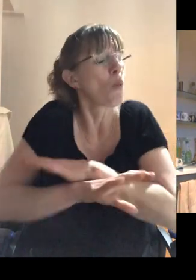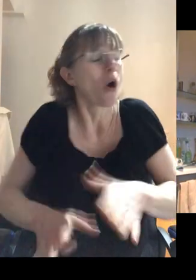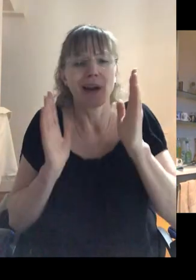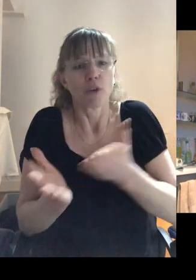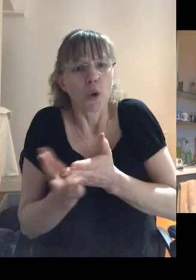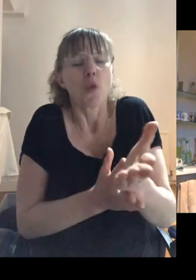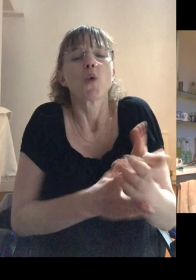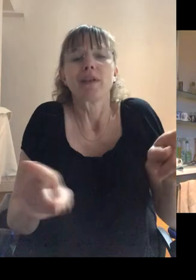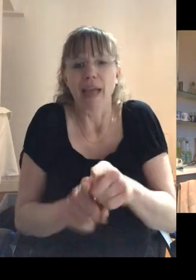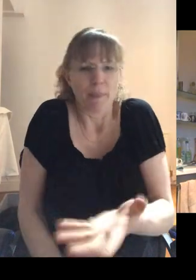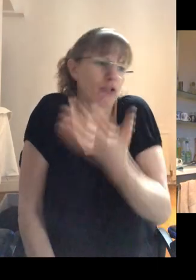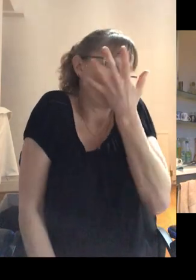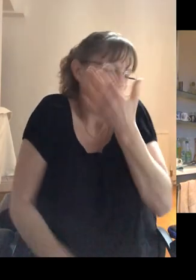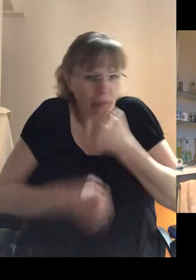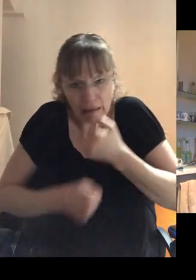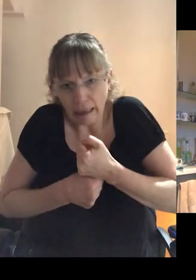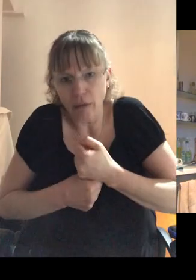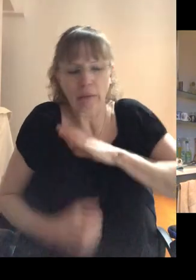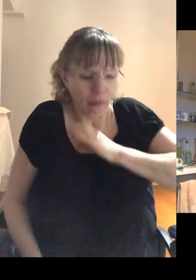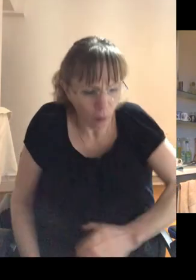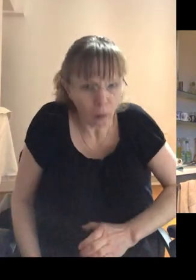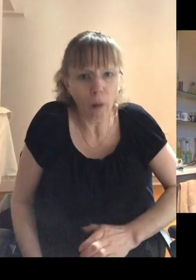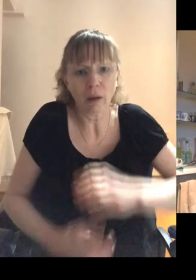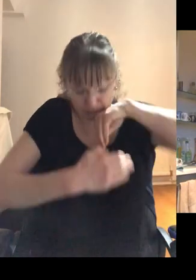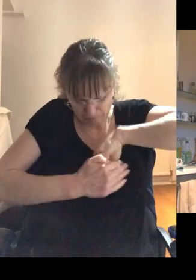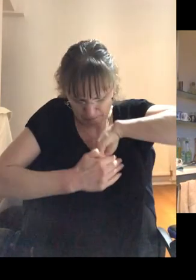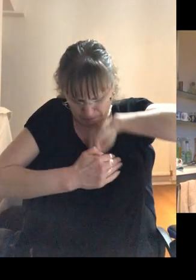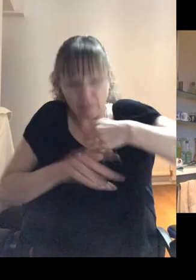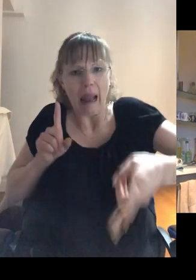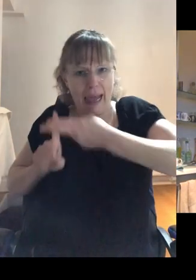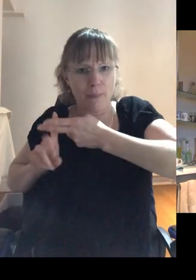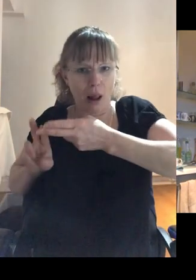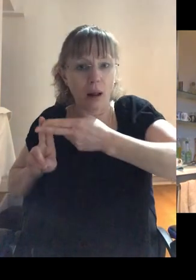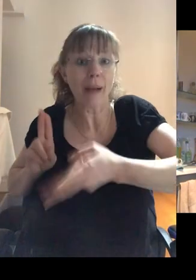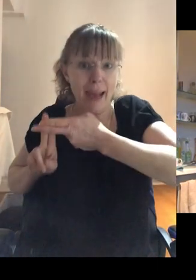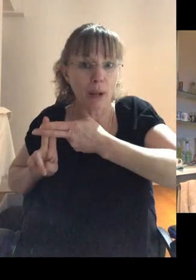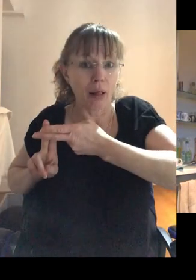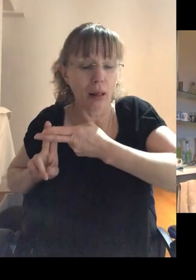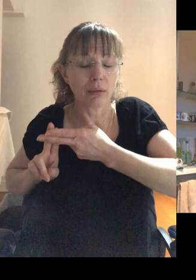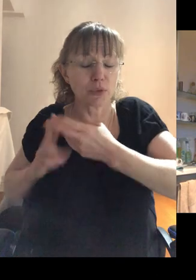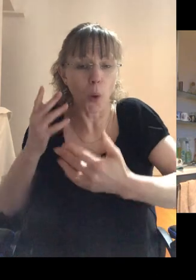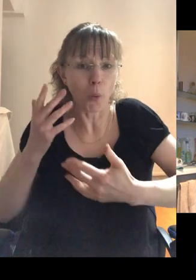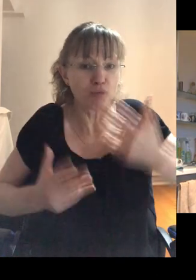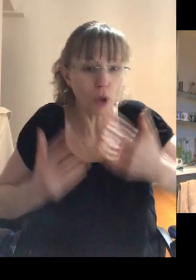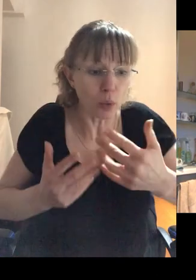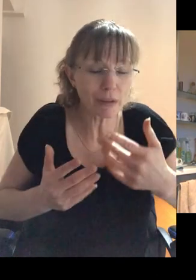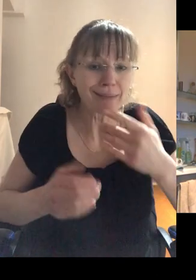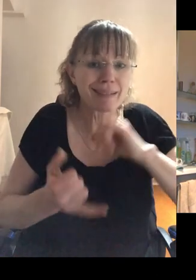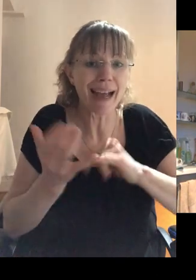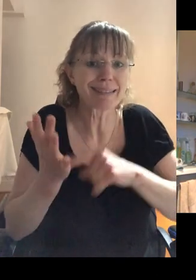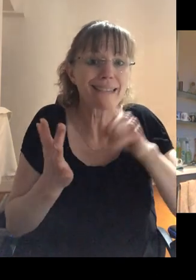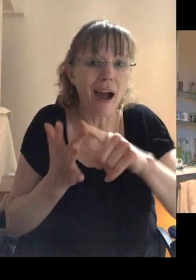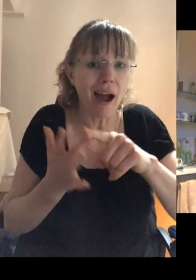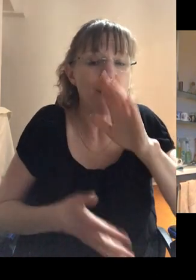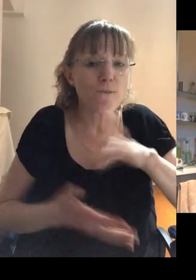have to go through the shame, the guilt, the low self-esteem, the internalized stigma. Um, and the resultant STIs that come